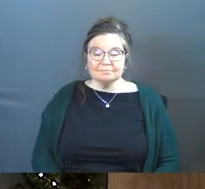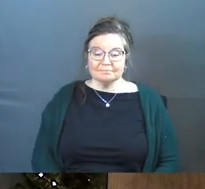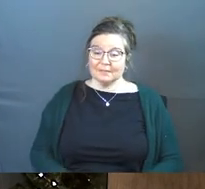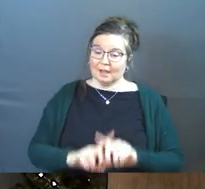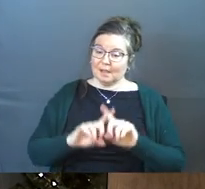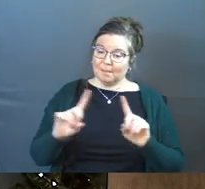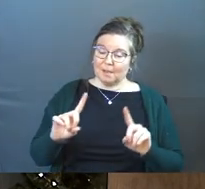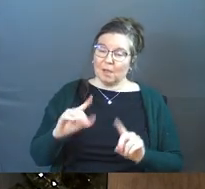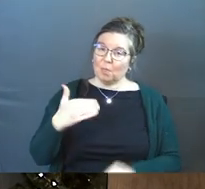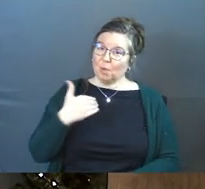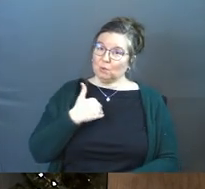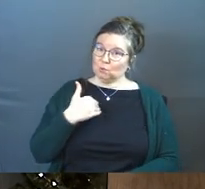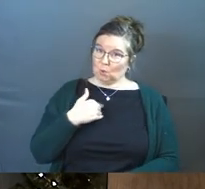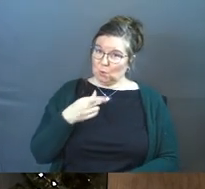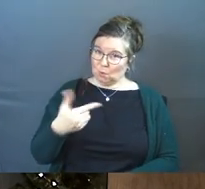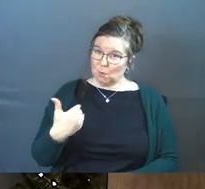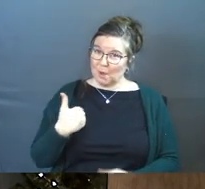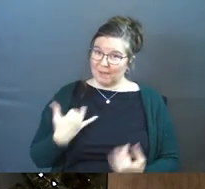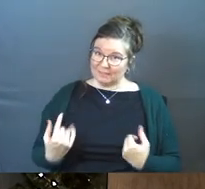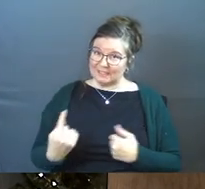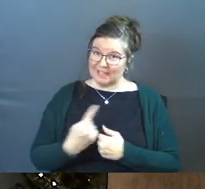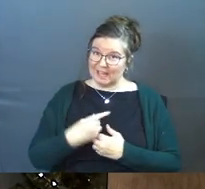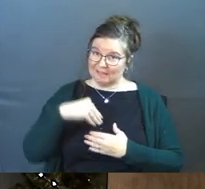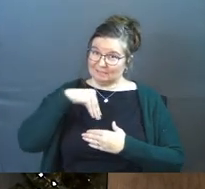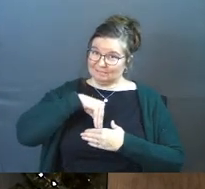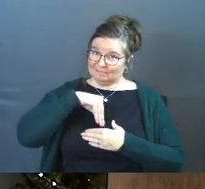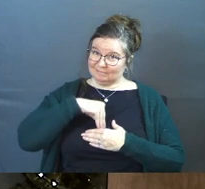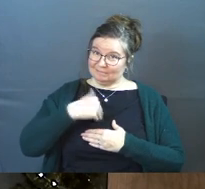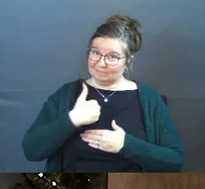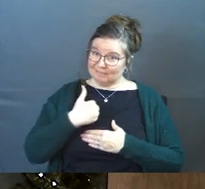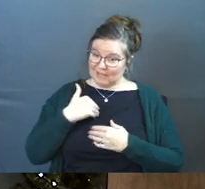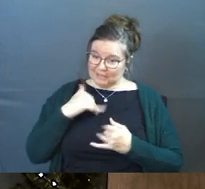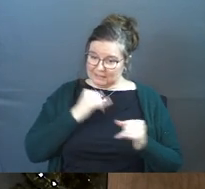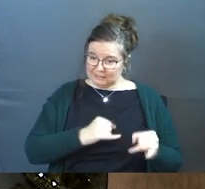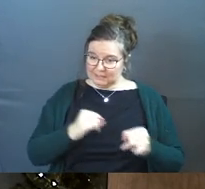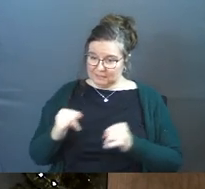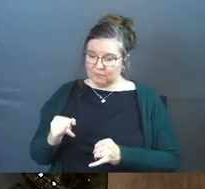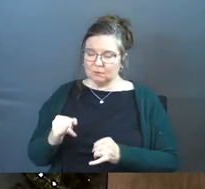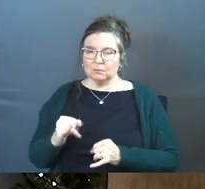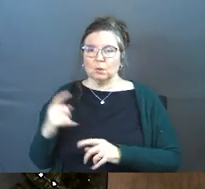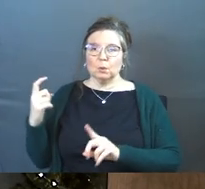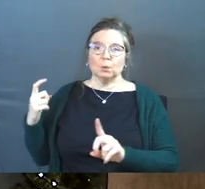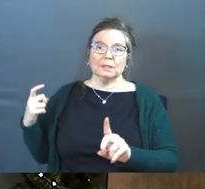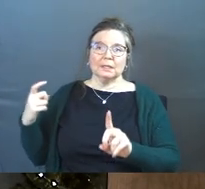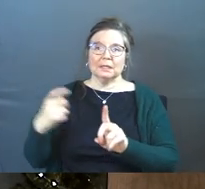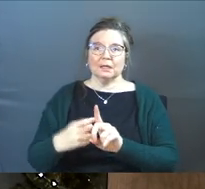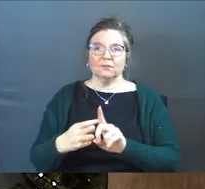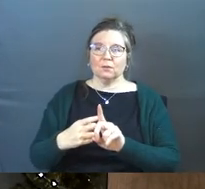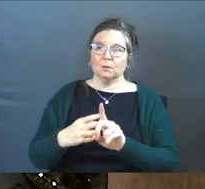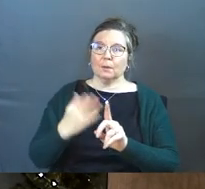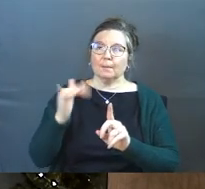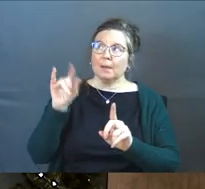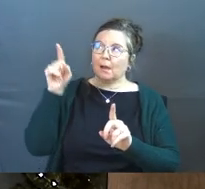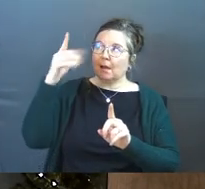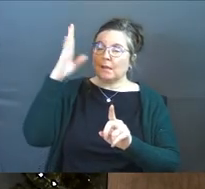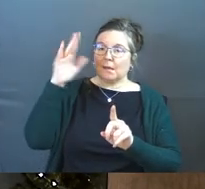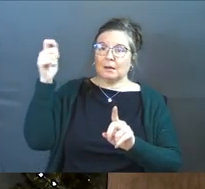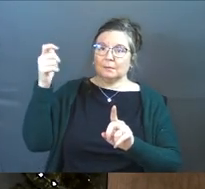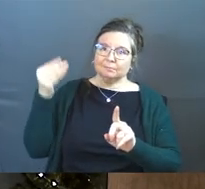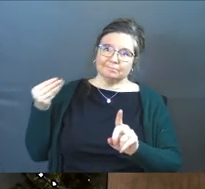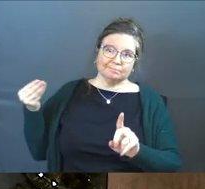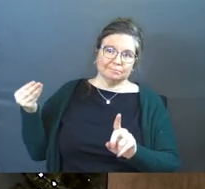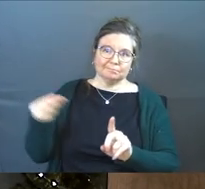But the soul that you have today as an individual, it was given to you by God Himself.